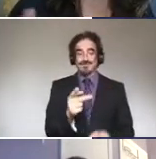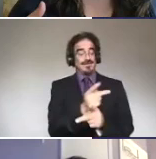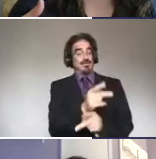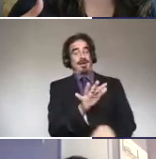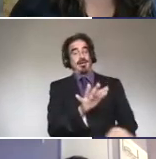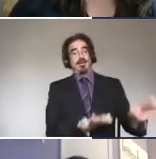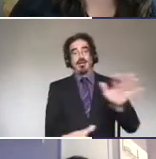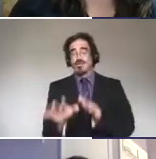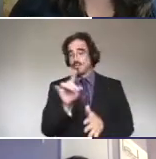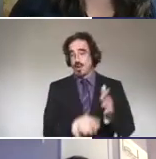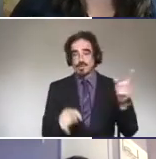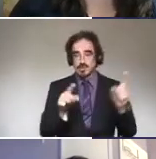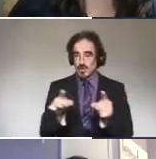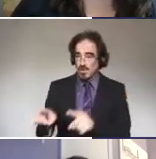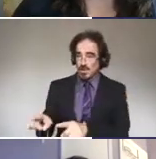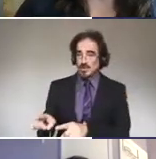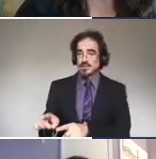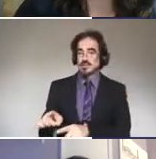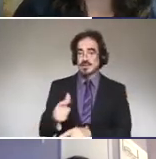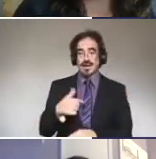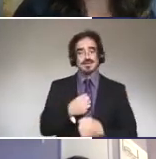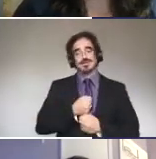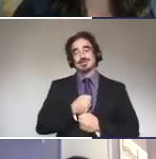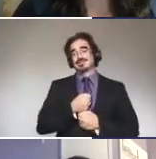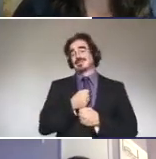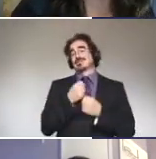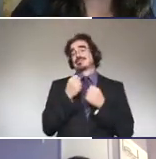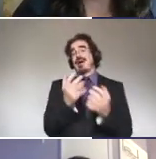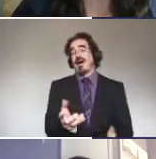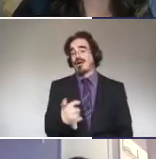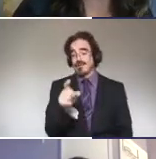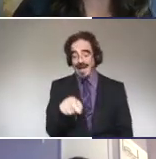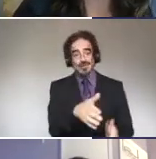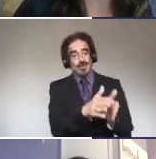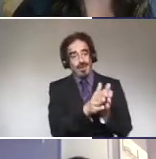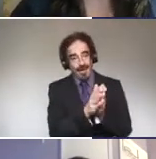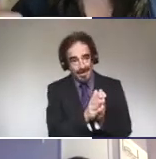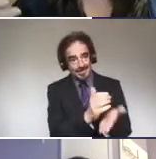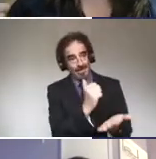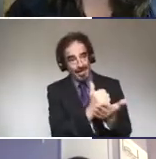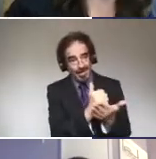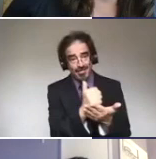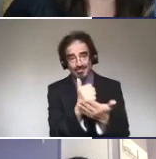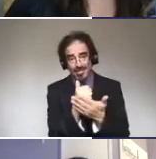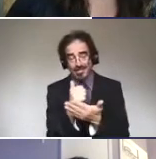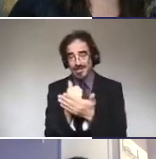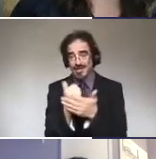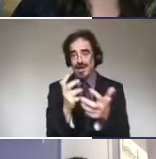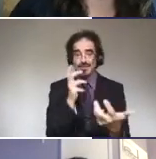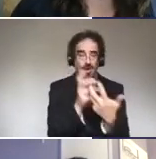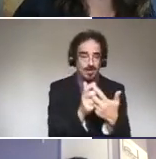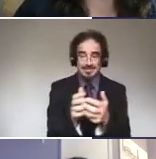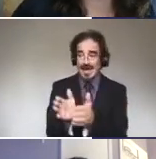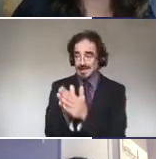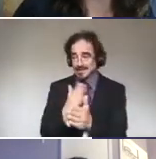on. And I was frankly tired of having to ask for so much help and accommodations and ask my peers for